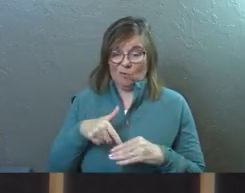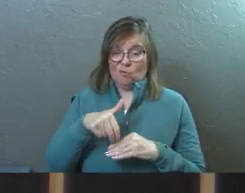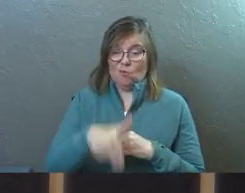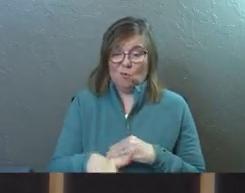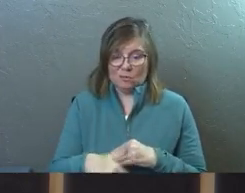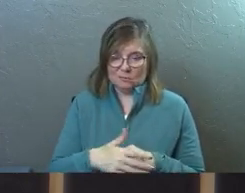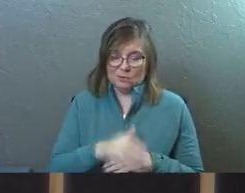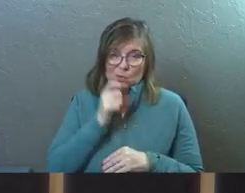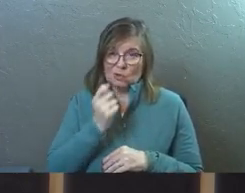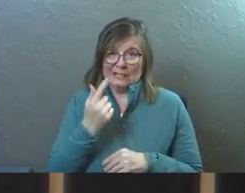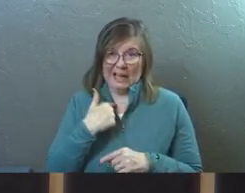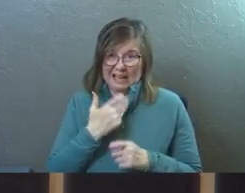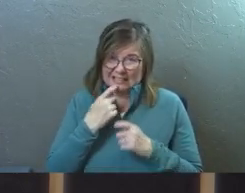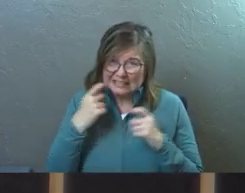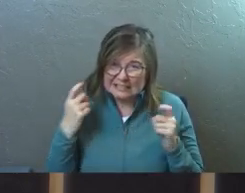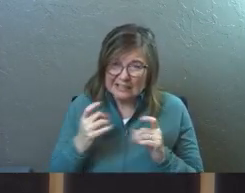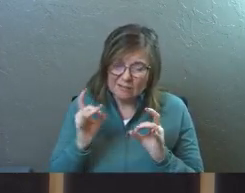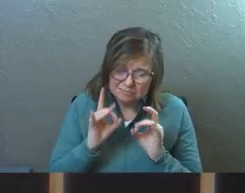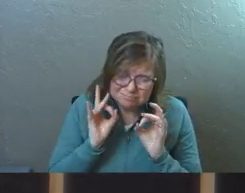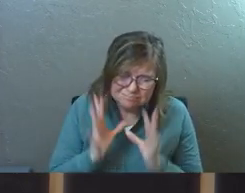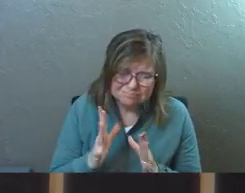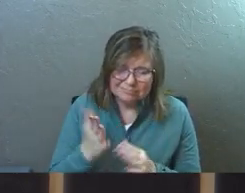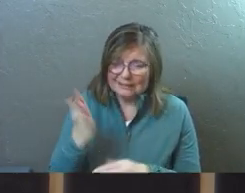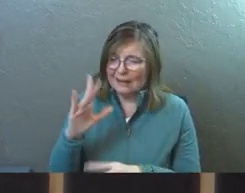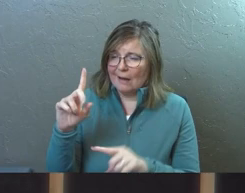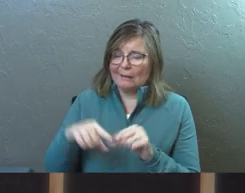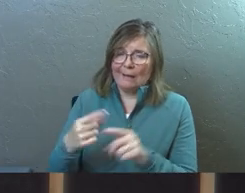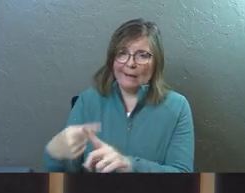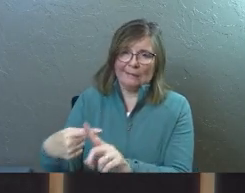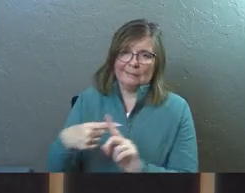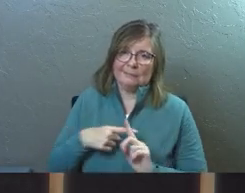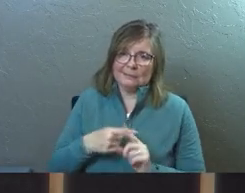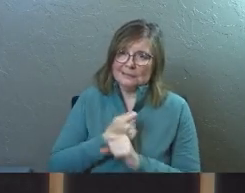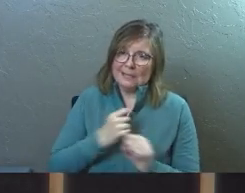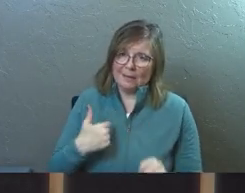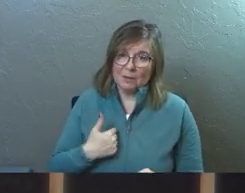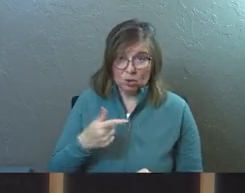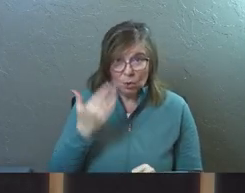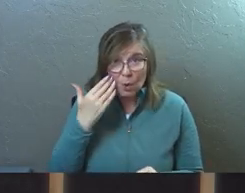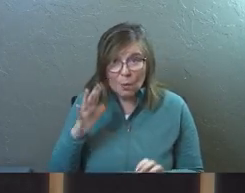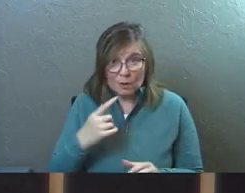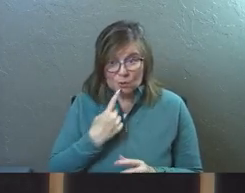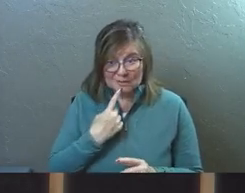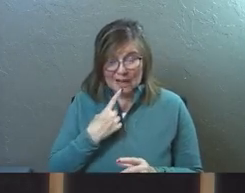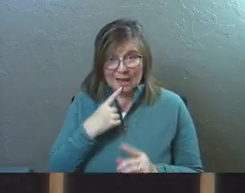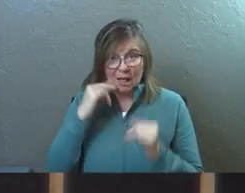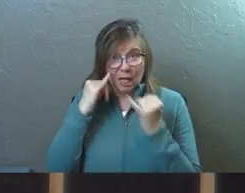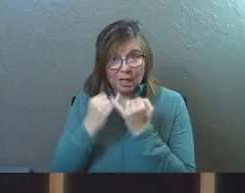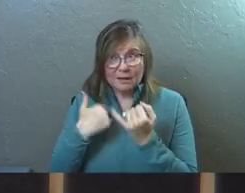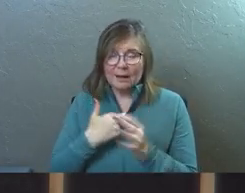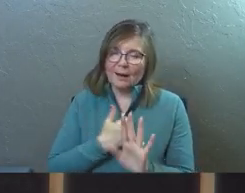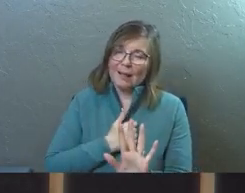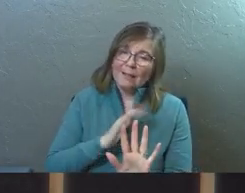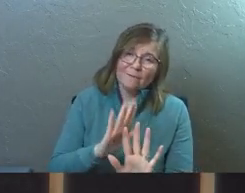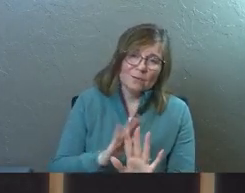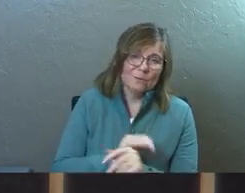lines, and you don't get it. God can't save me. And you know what you've done? And I love you.